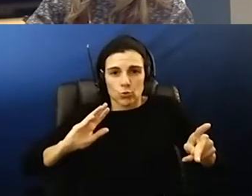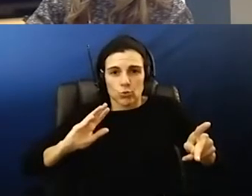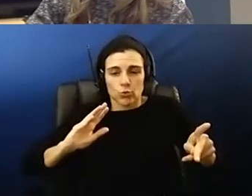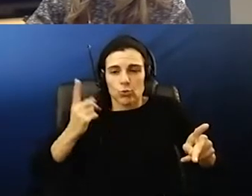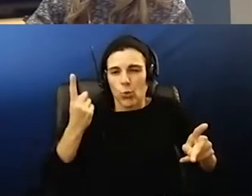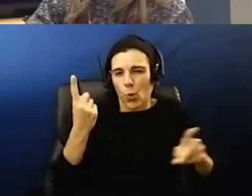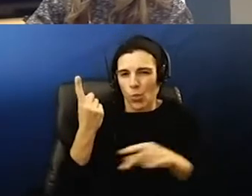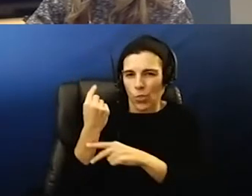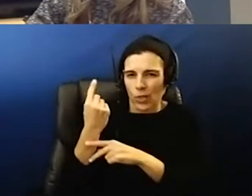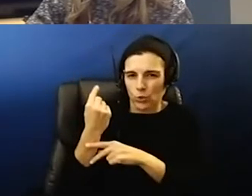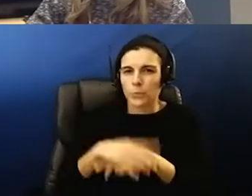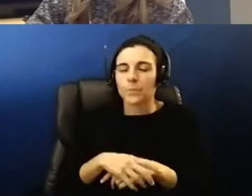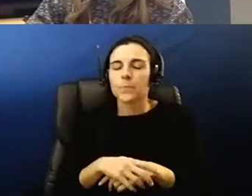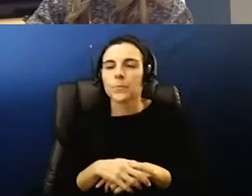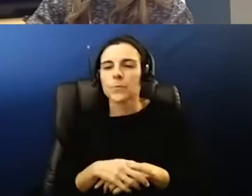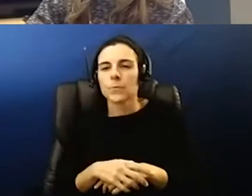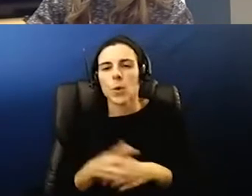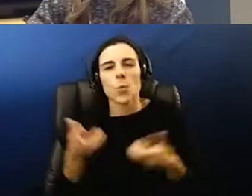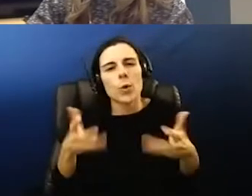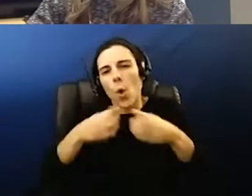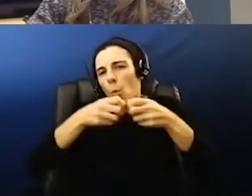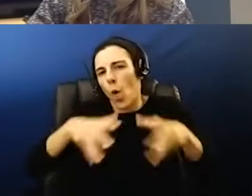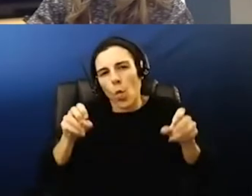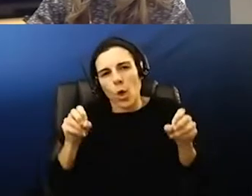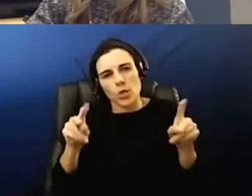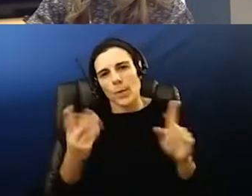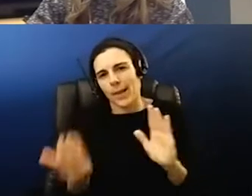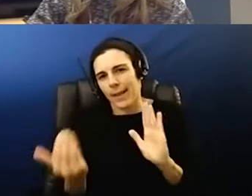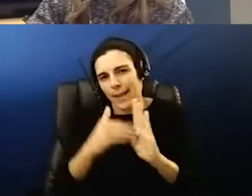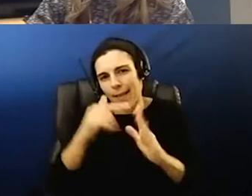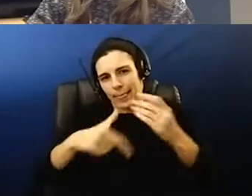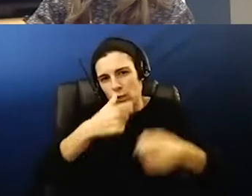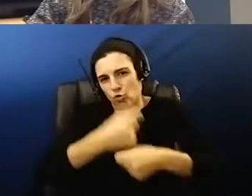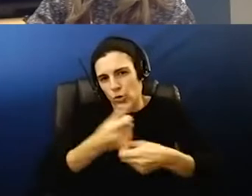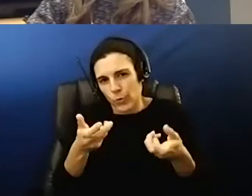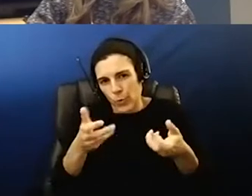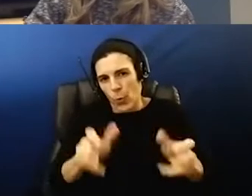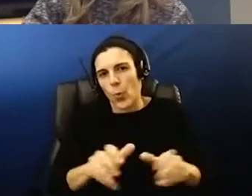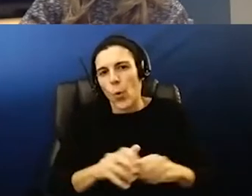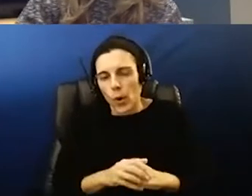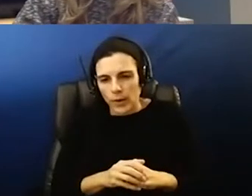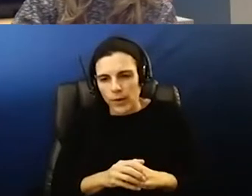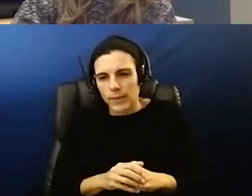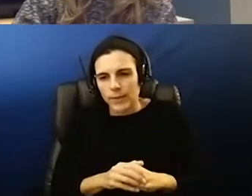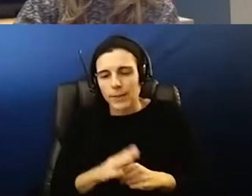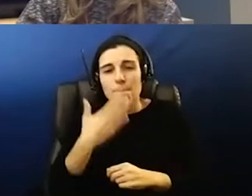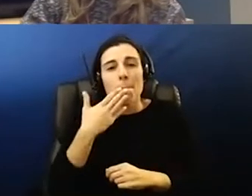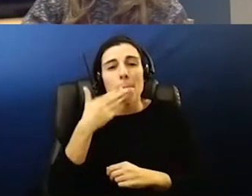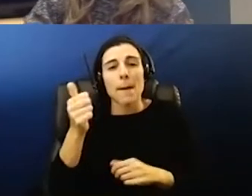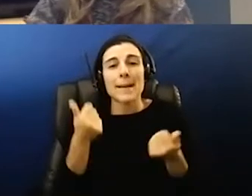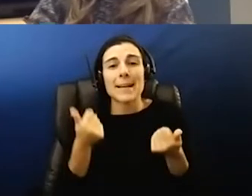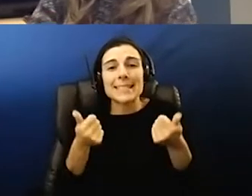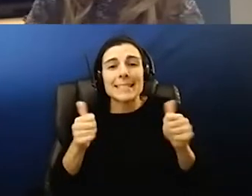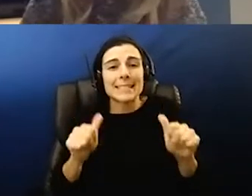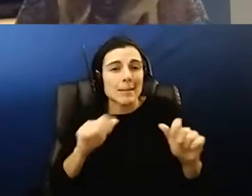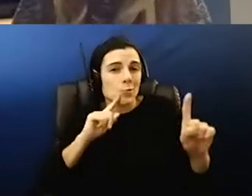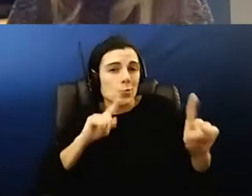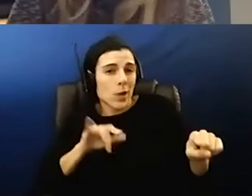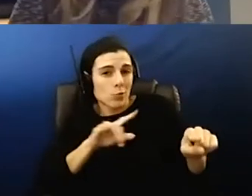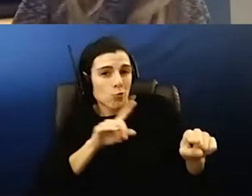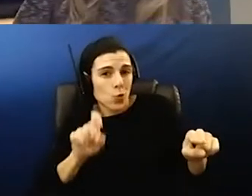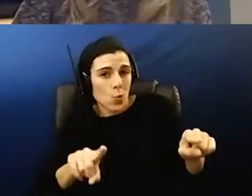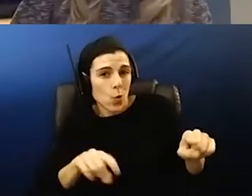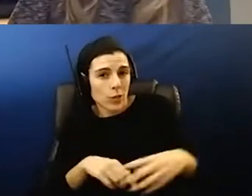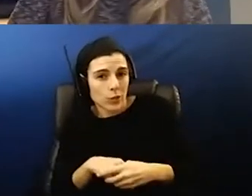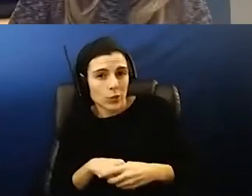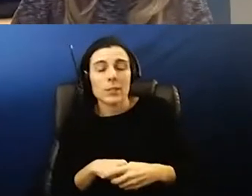to make sure they're those aren't lost opportunities for our students this year so that's my best attempt to answer that but i